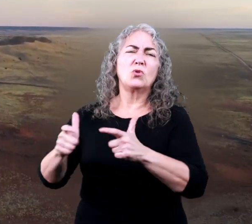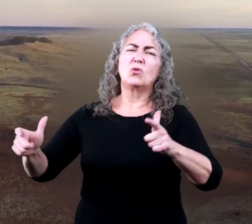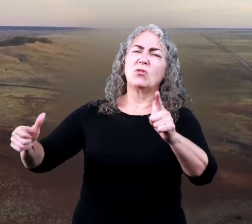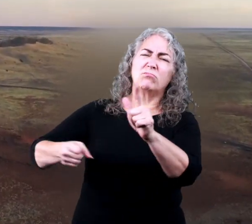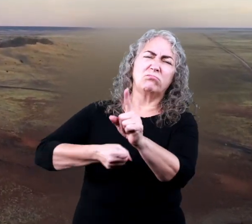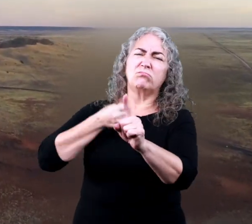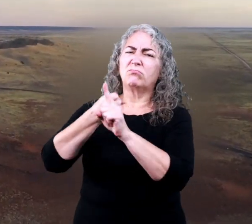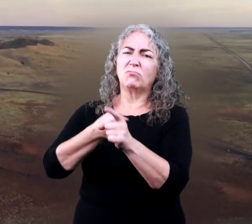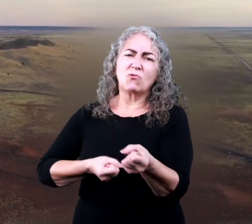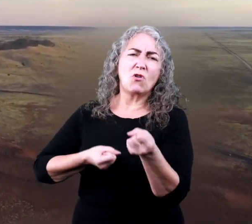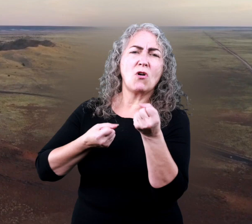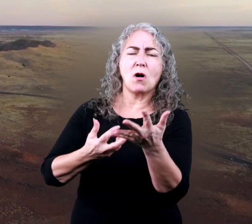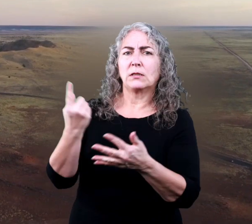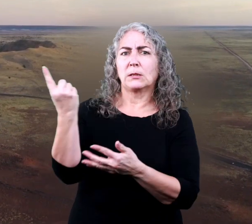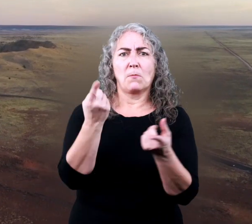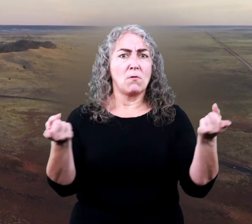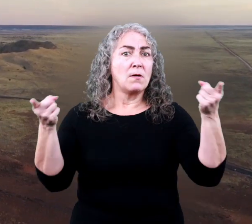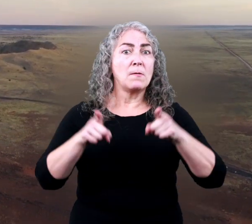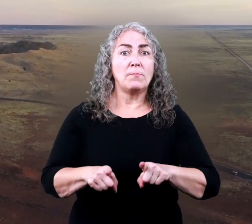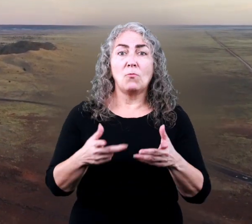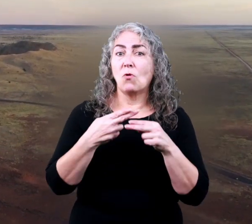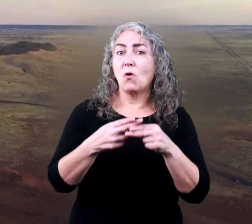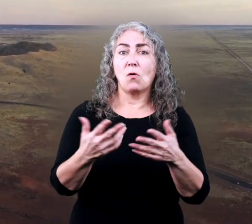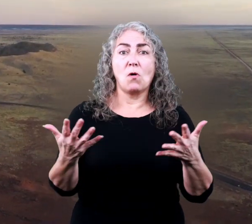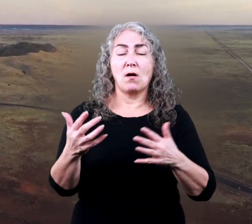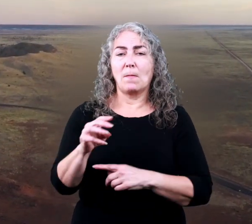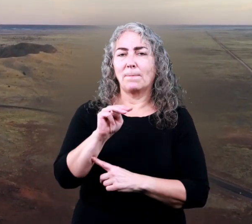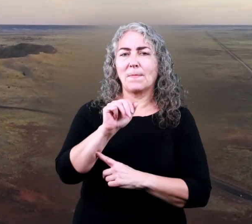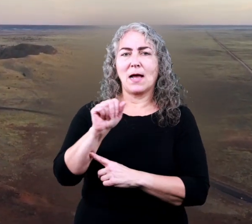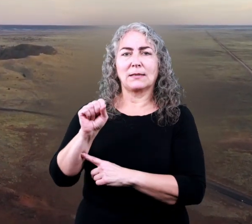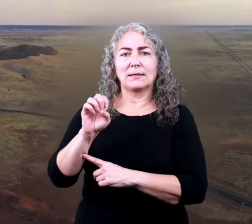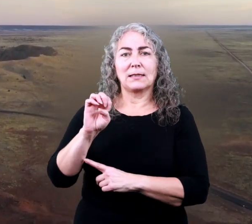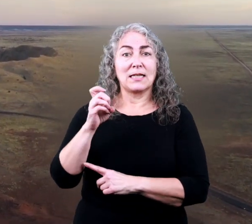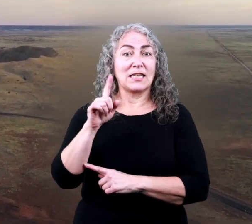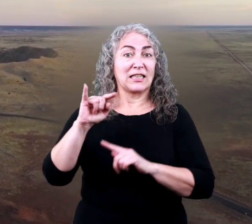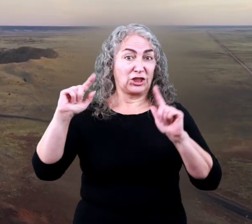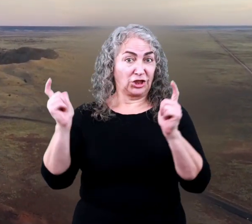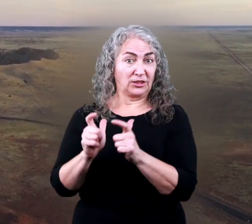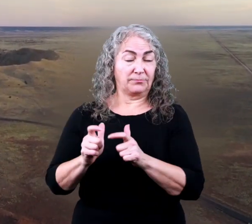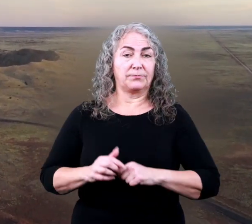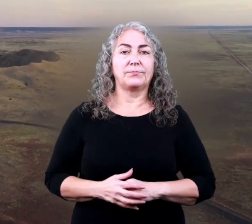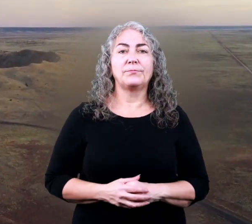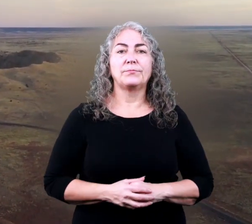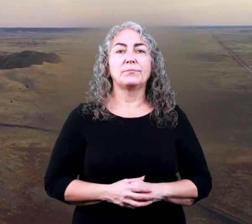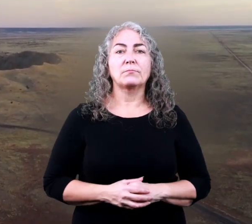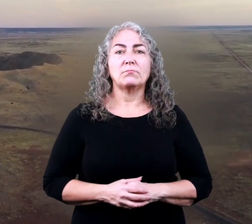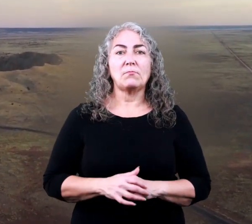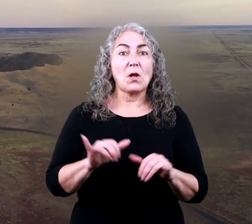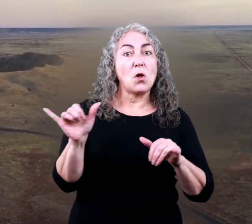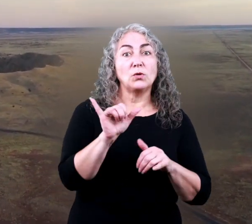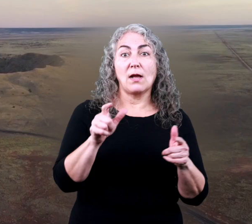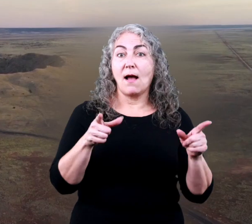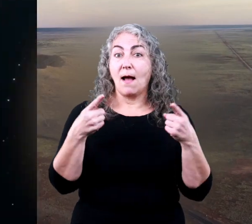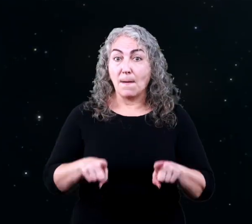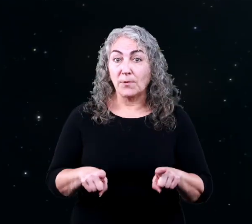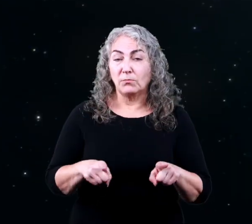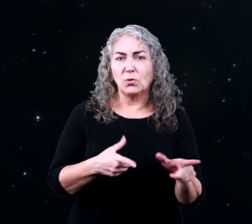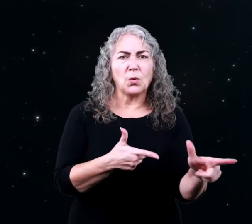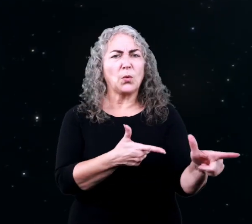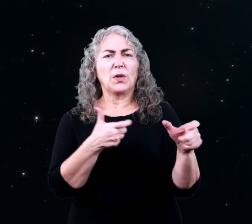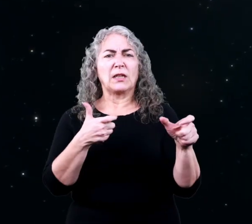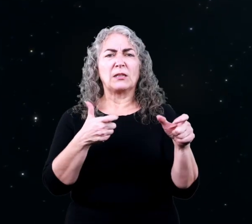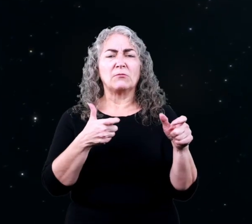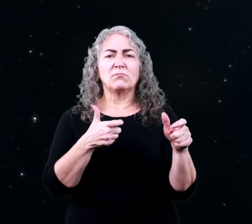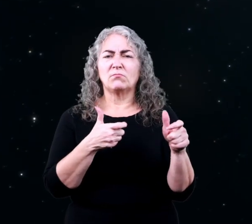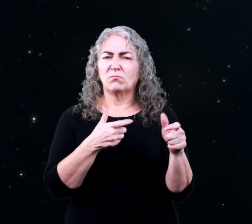huge event causes something called a mass extinction which happens quickly over a very short